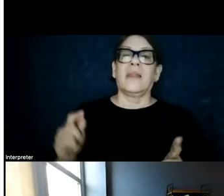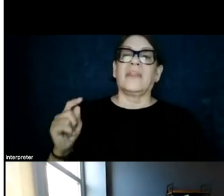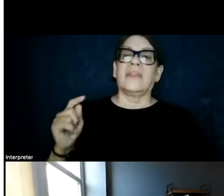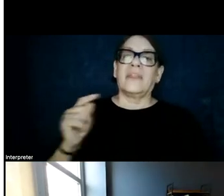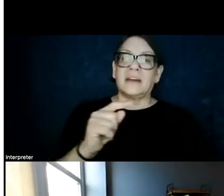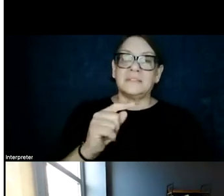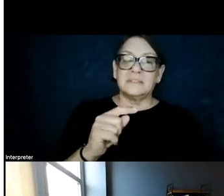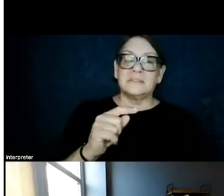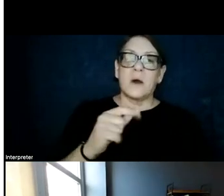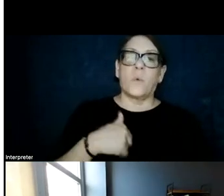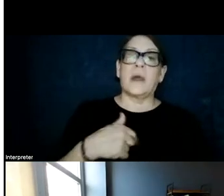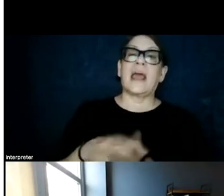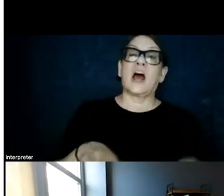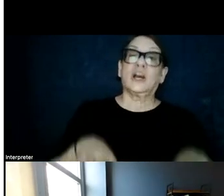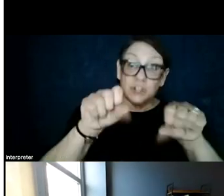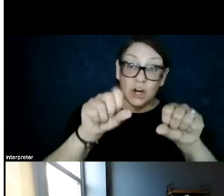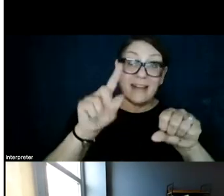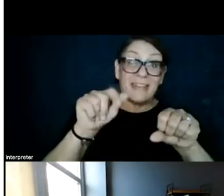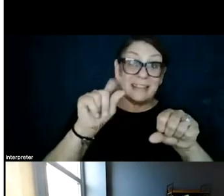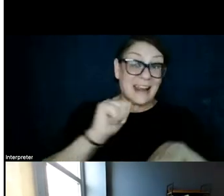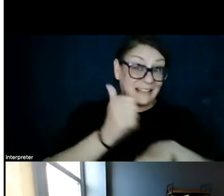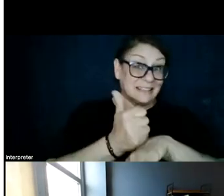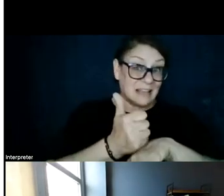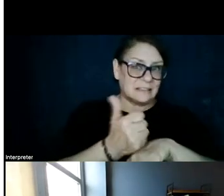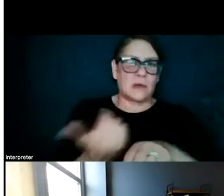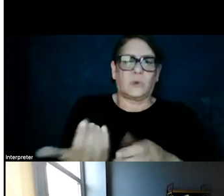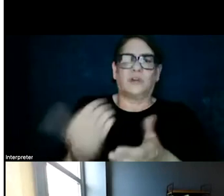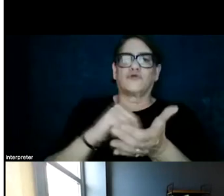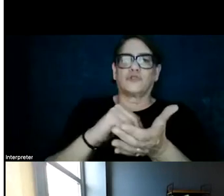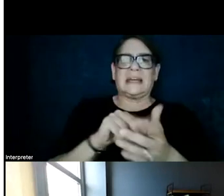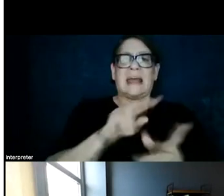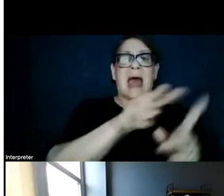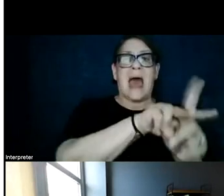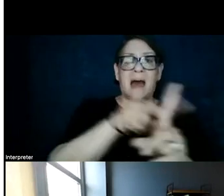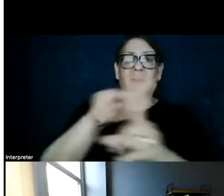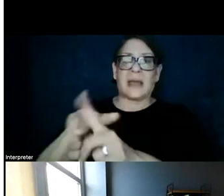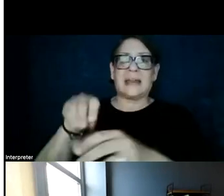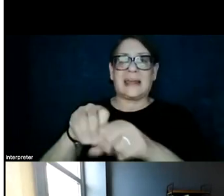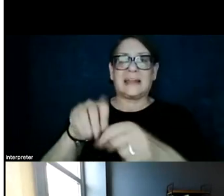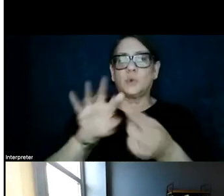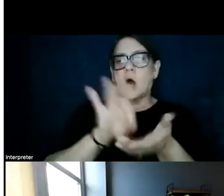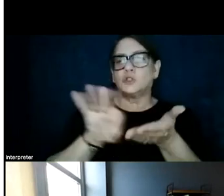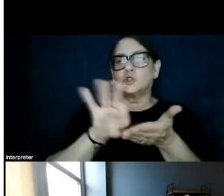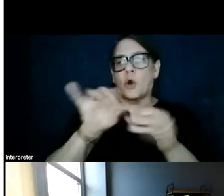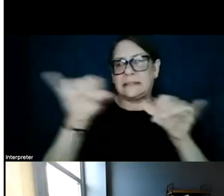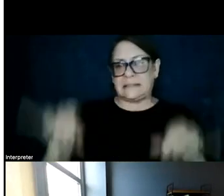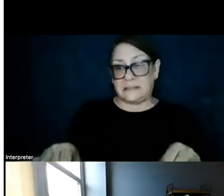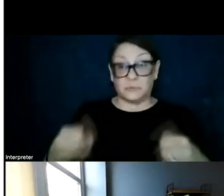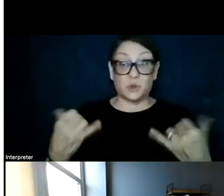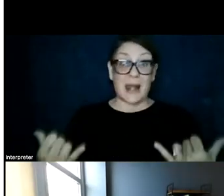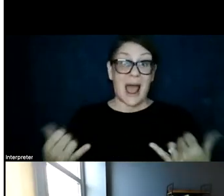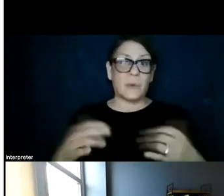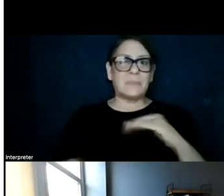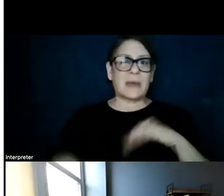we took those data sets and we re-allocated them into a scoring system. So now it's on a